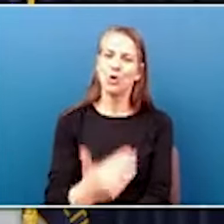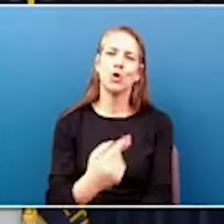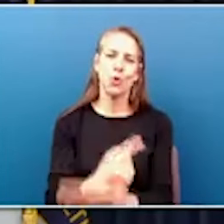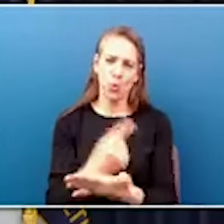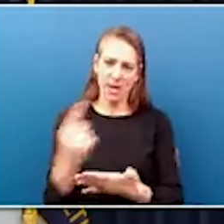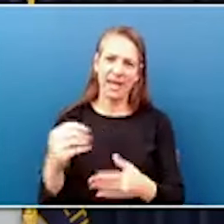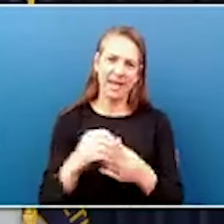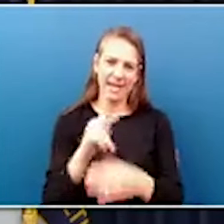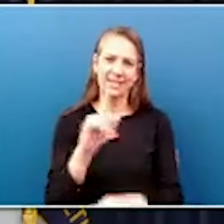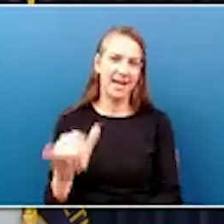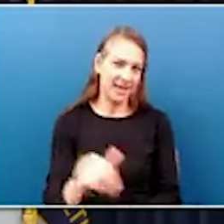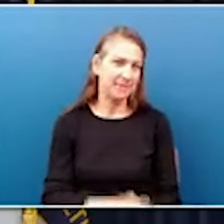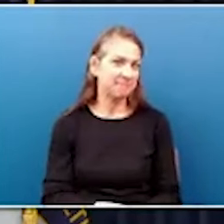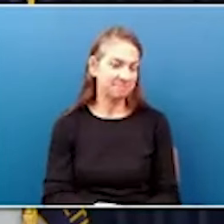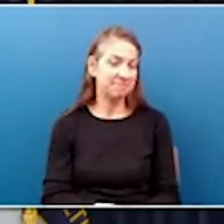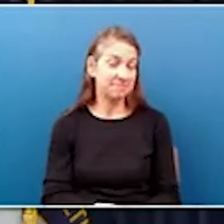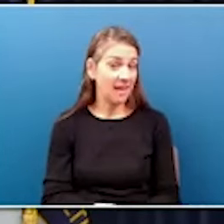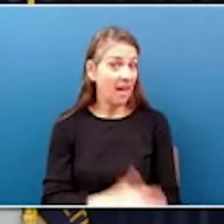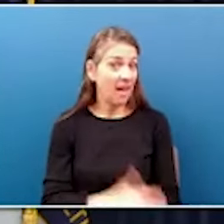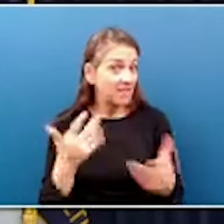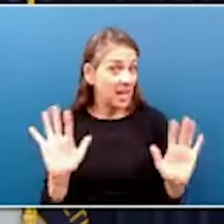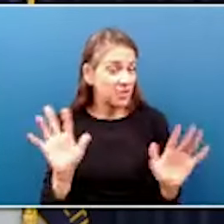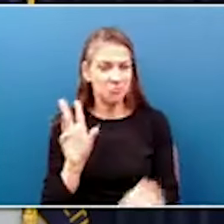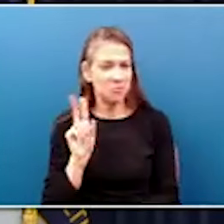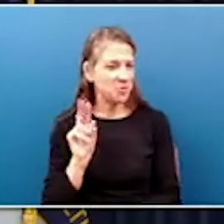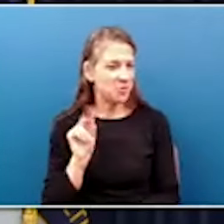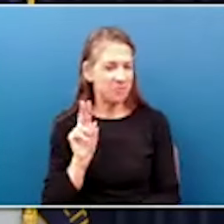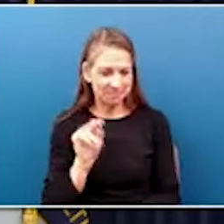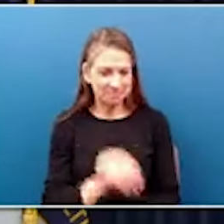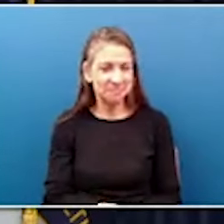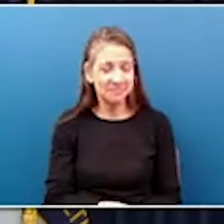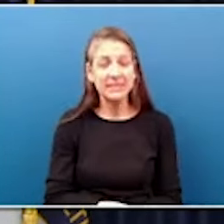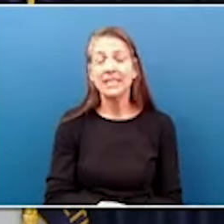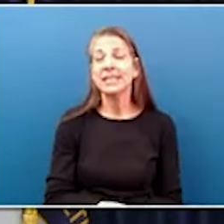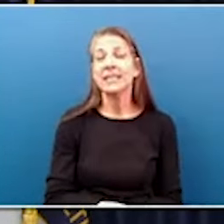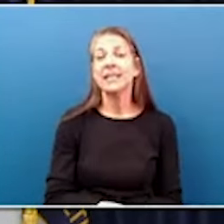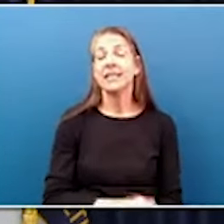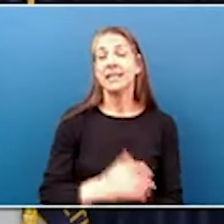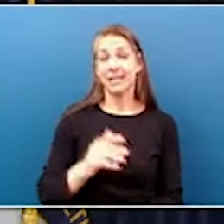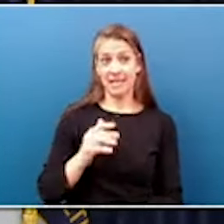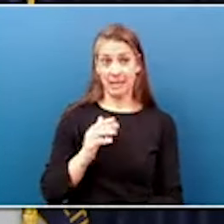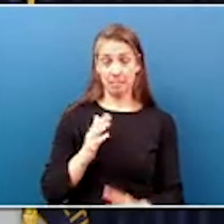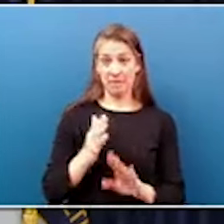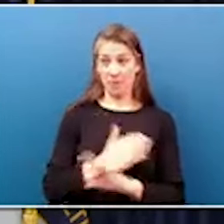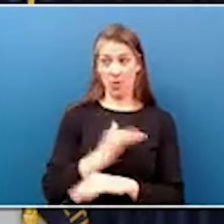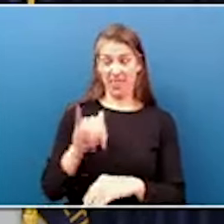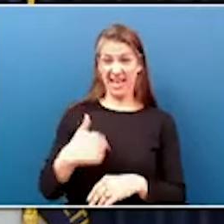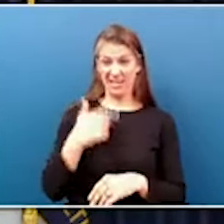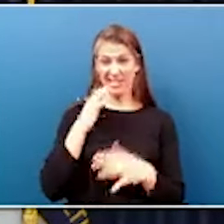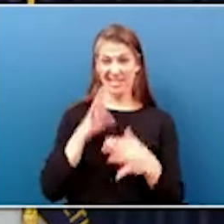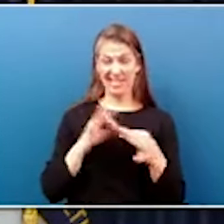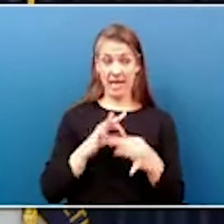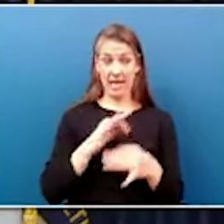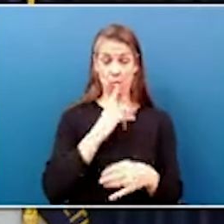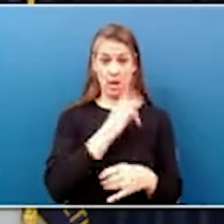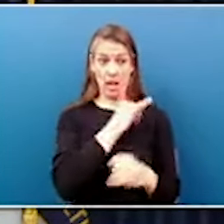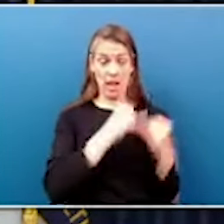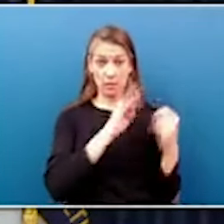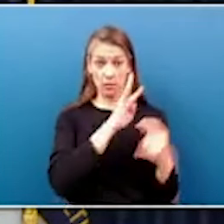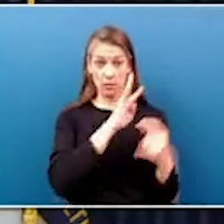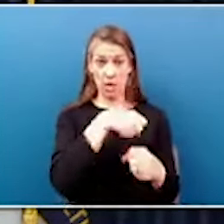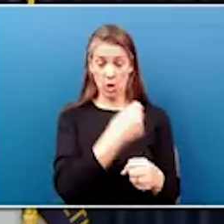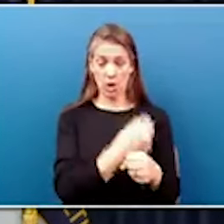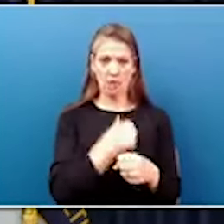And that's not all. Because even before today's announcement, over the last four years, we've had over 1000